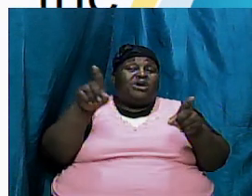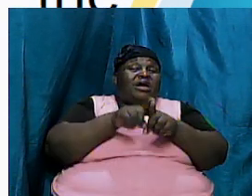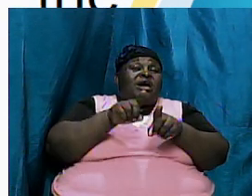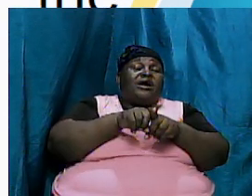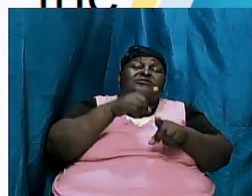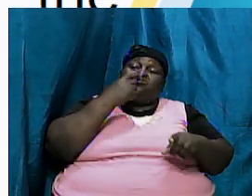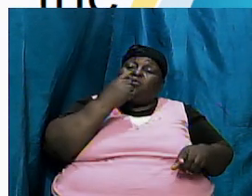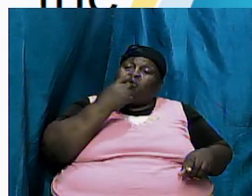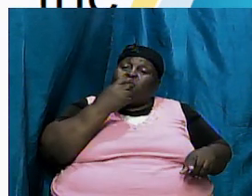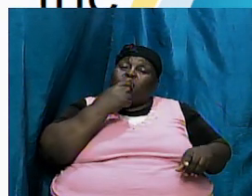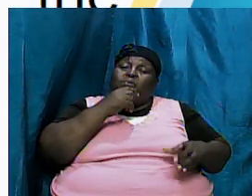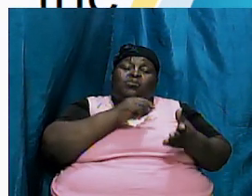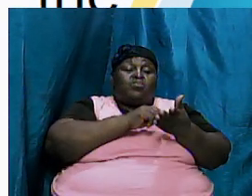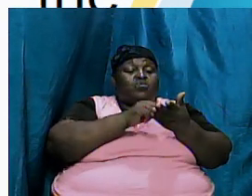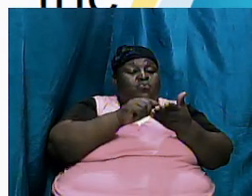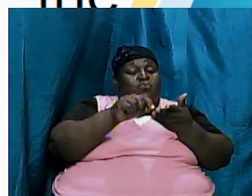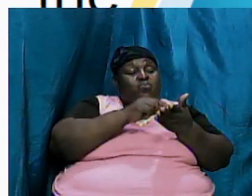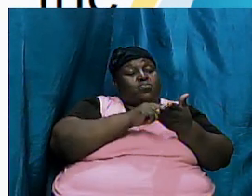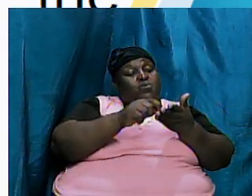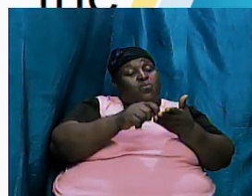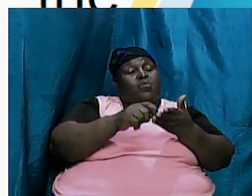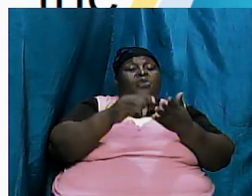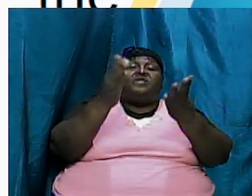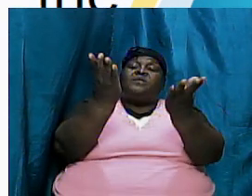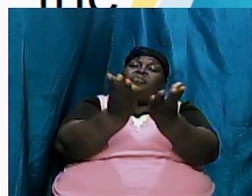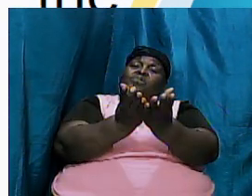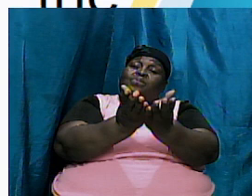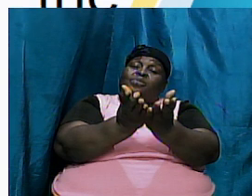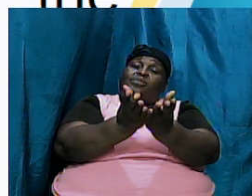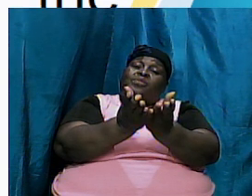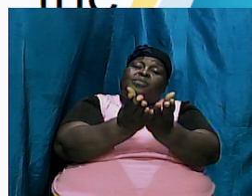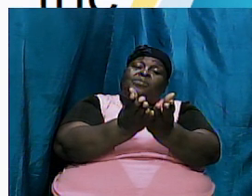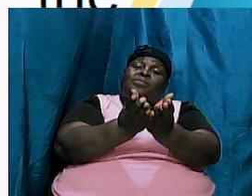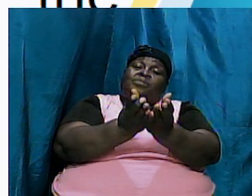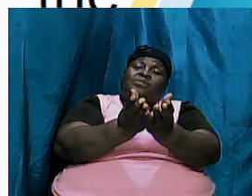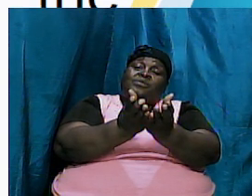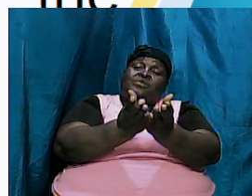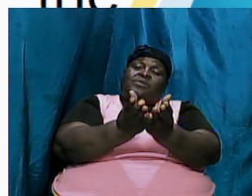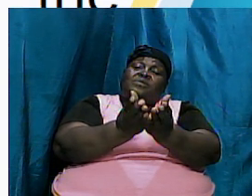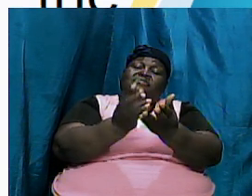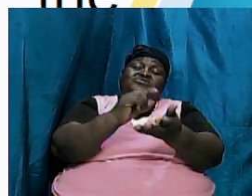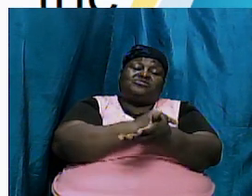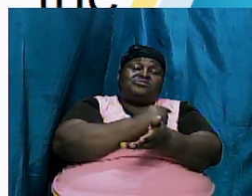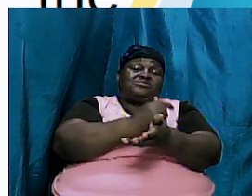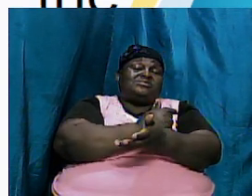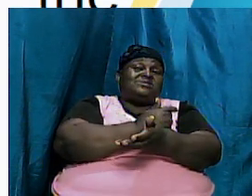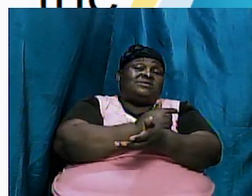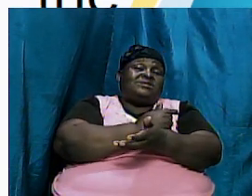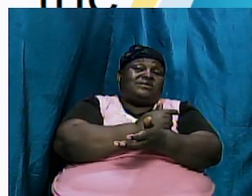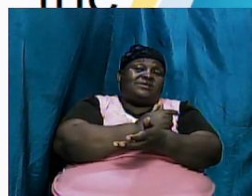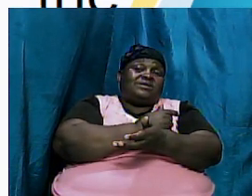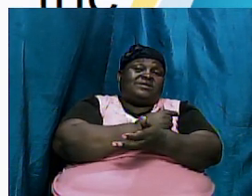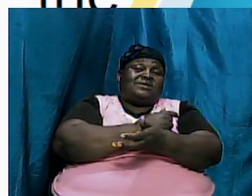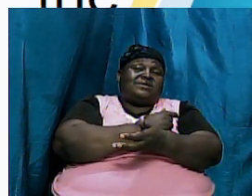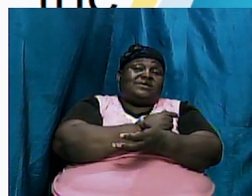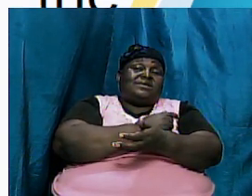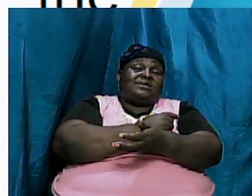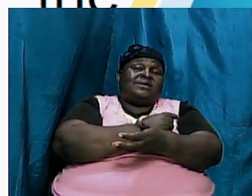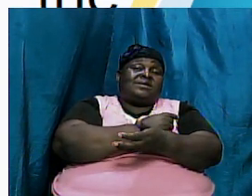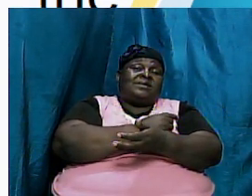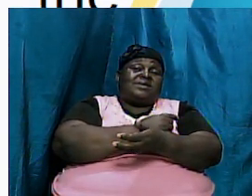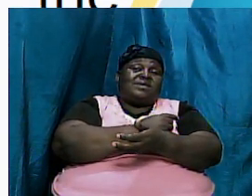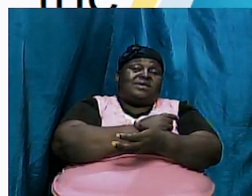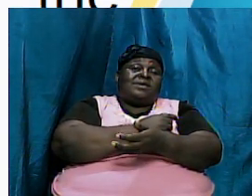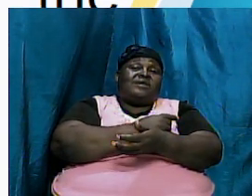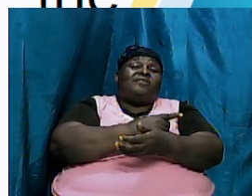who wrote the book of Genesis it spoke to and it goes